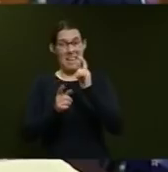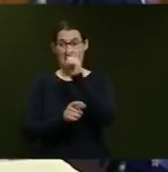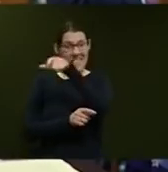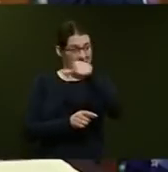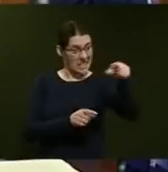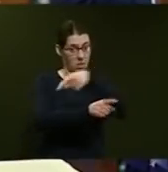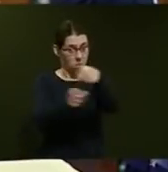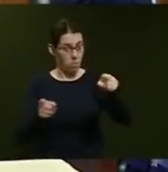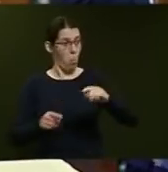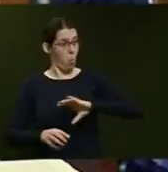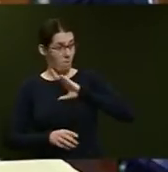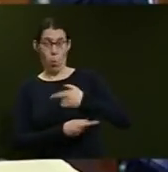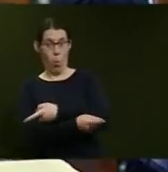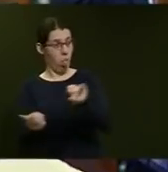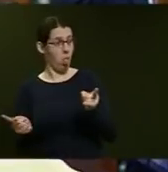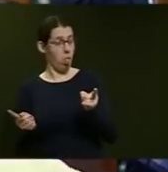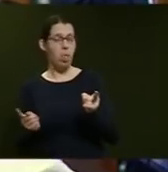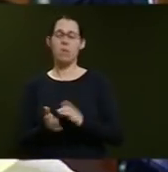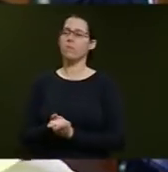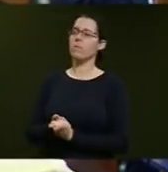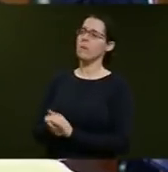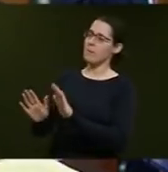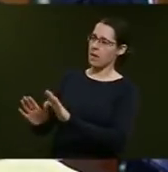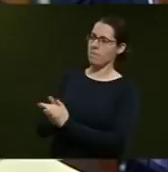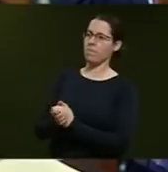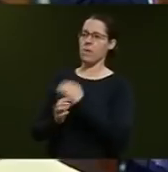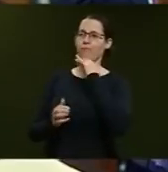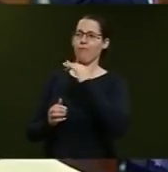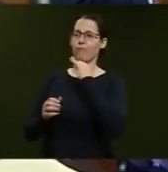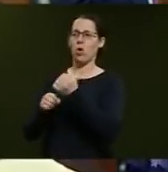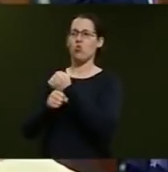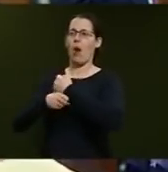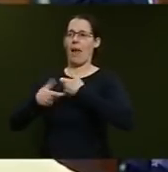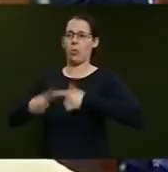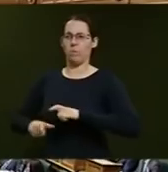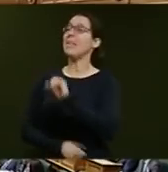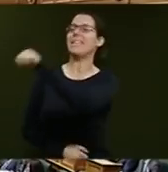Mr Speaker. The right Honourable Prime Minister. Mr Speaker Marlowe, Ella Maliere. Yes.